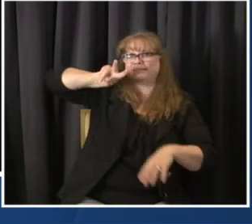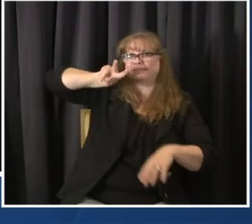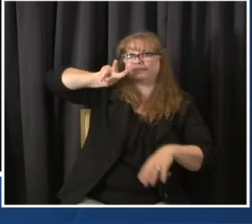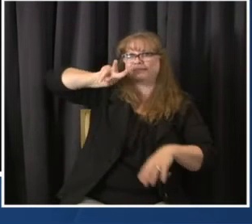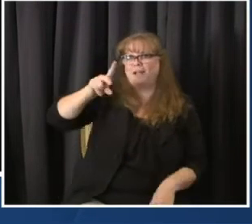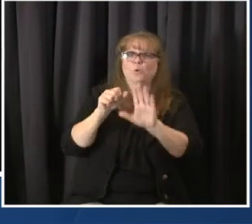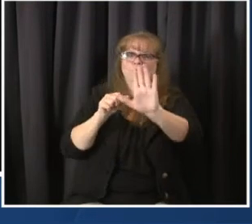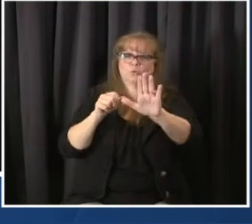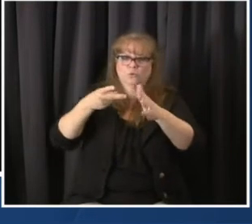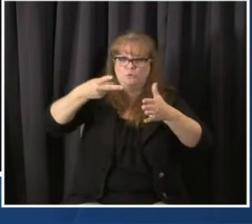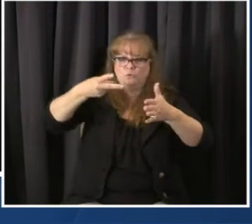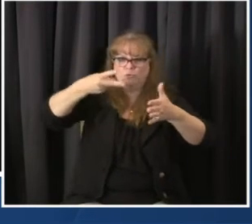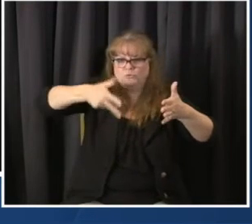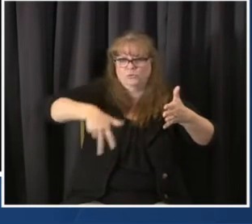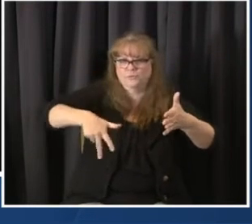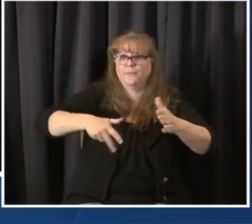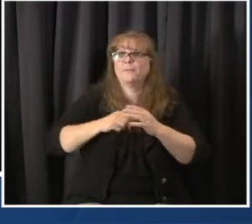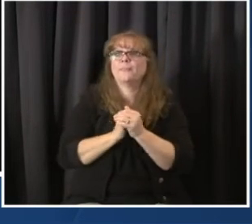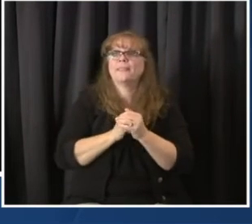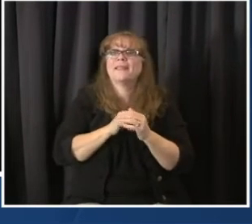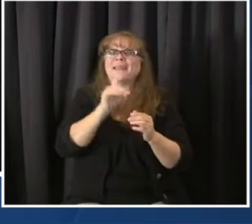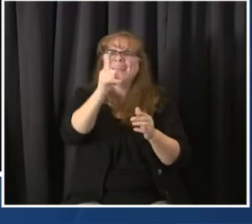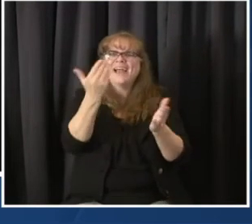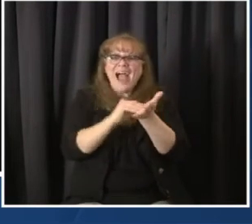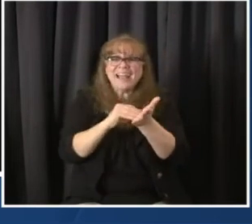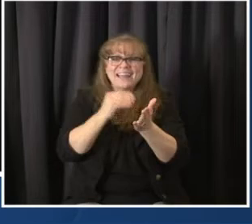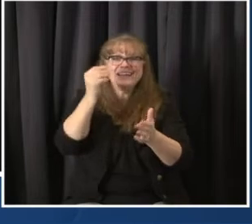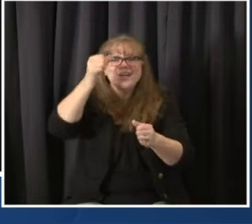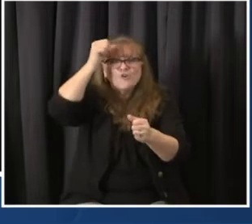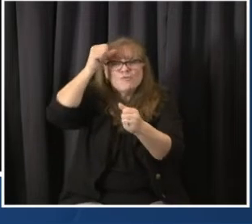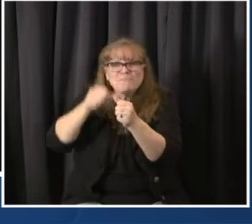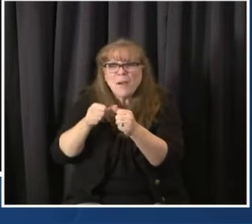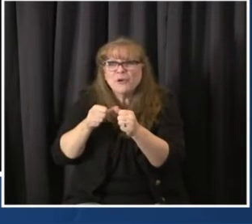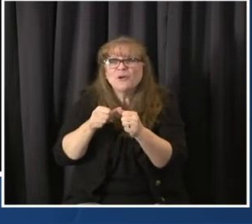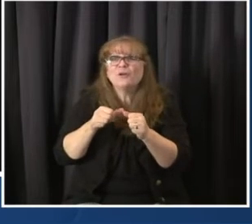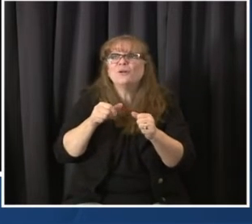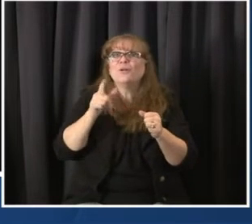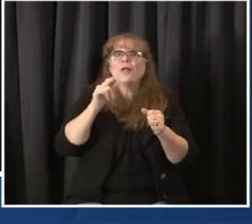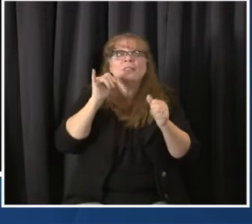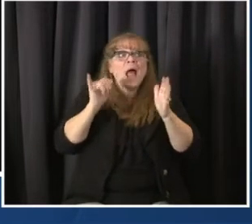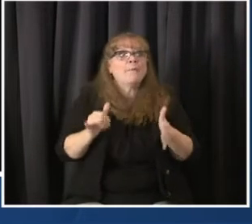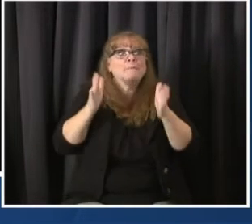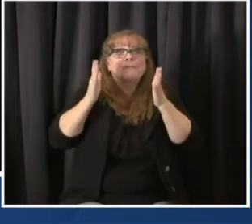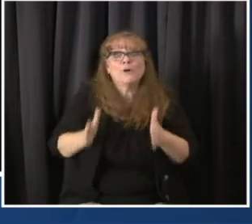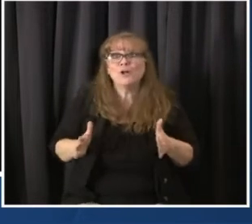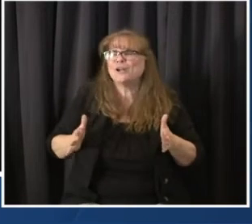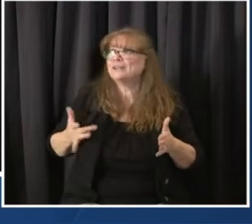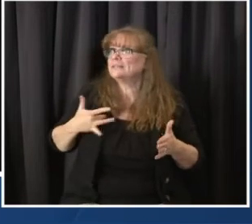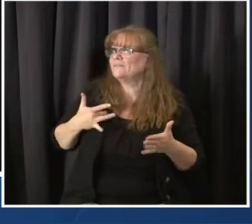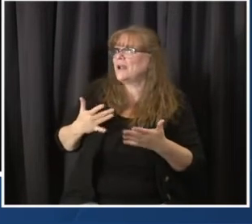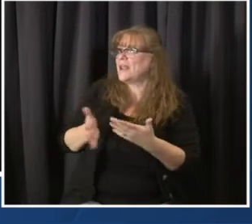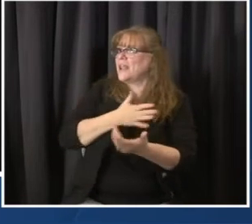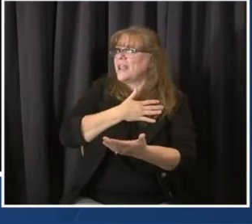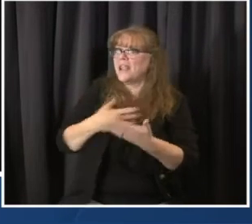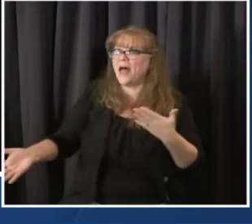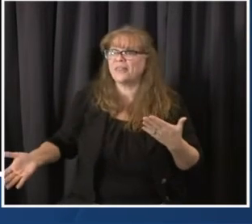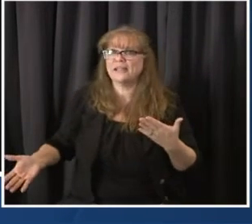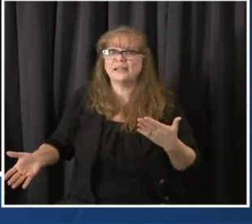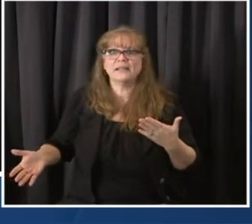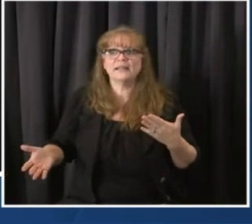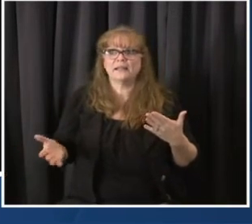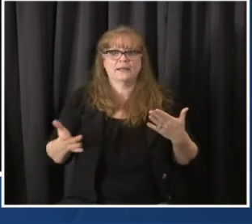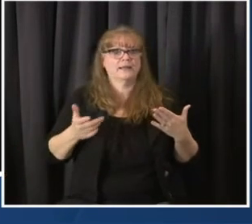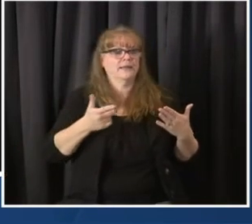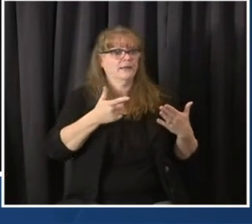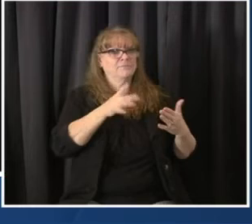haven't. So that's why we wear masks, even when we feel perfectly fine. You don't want to be somebody who gets it